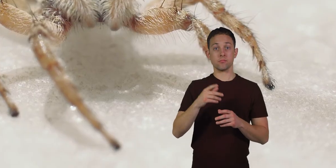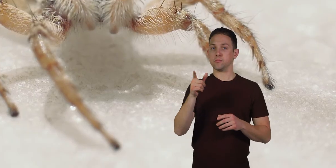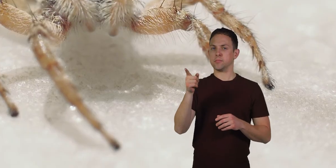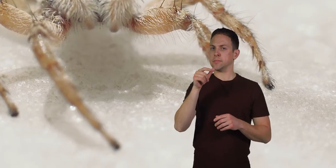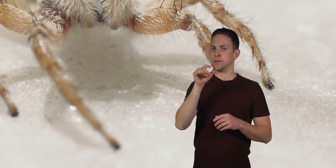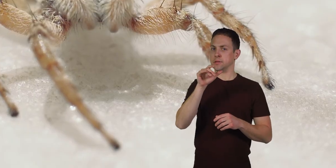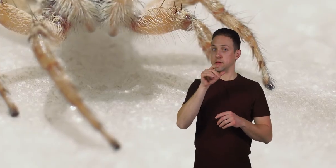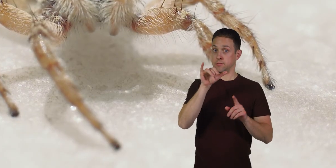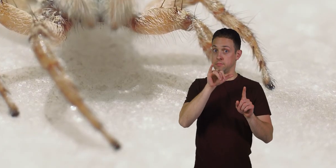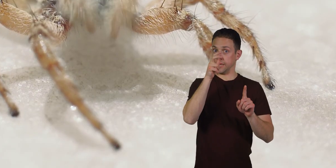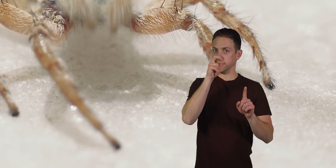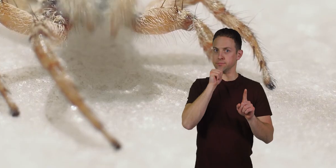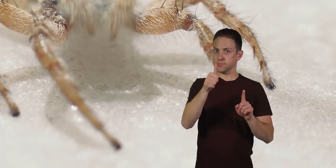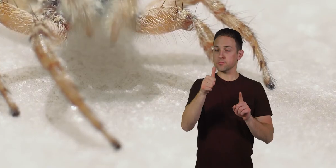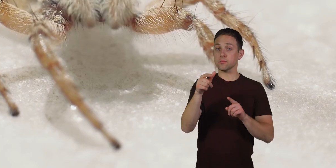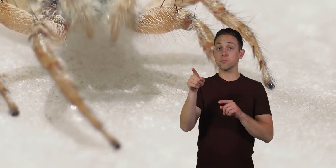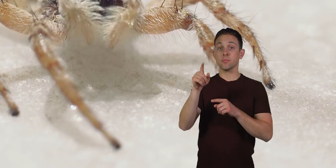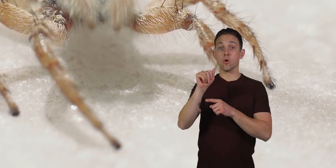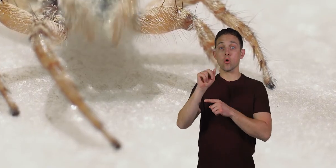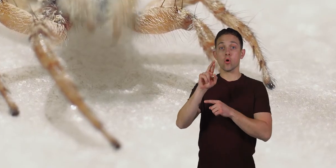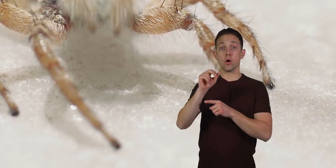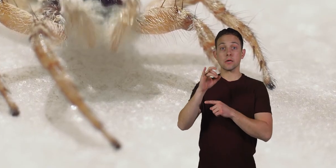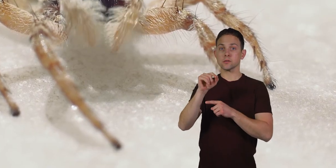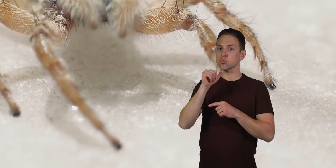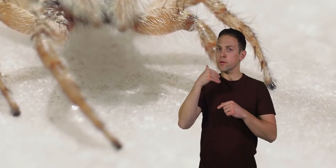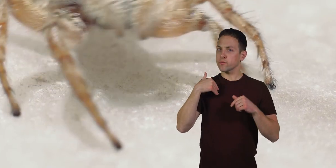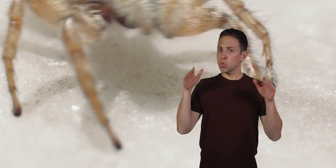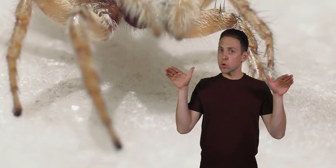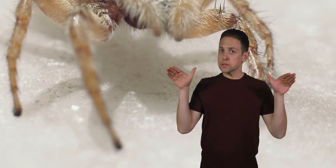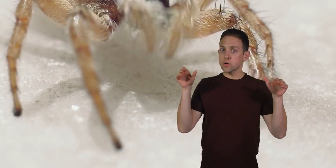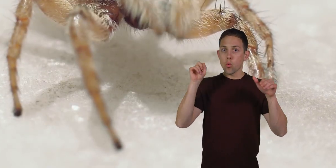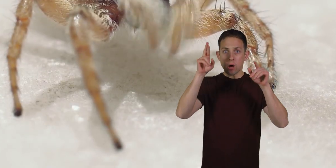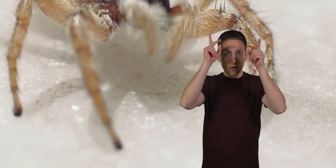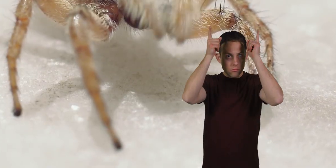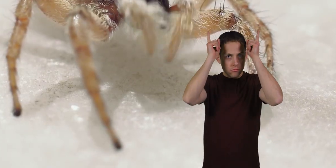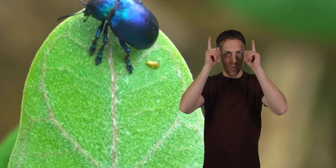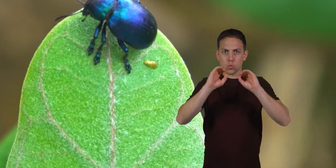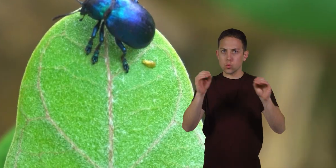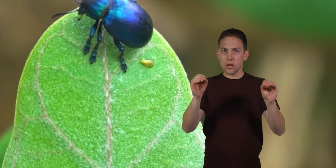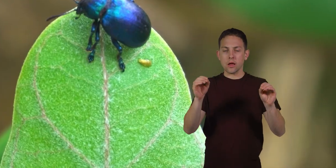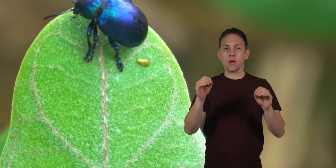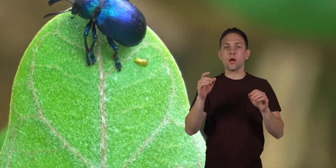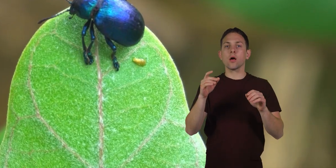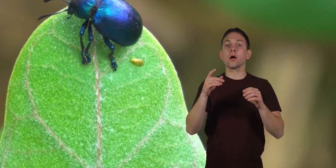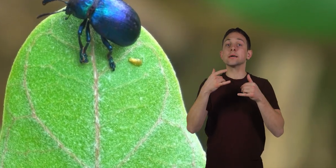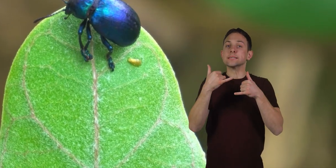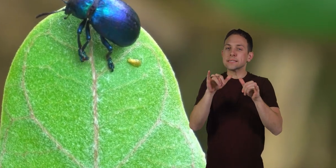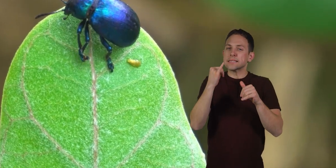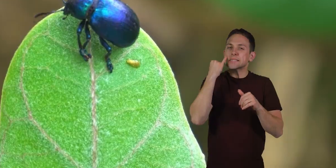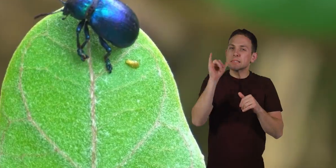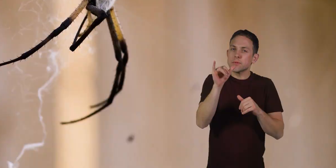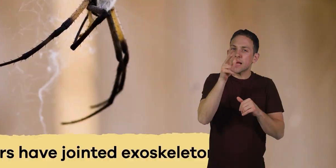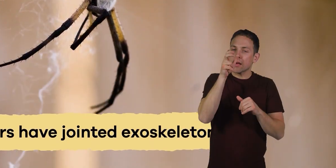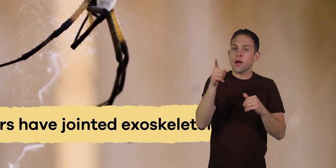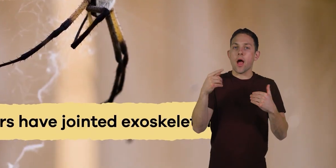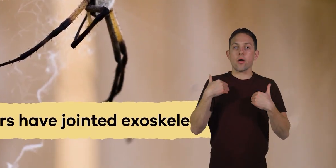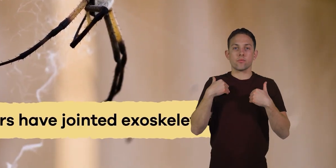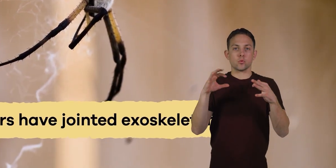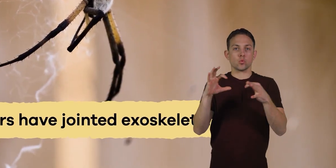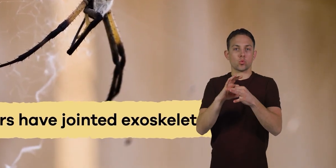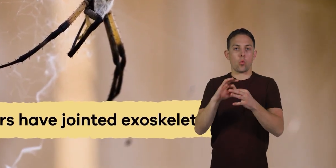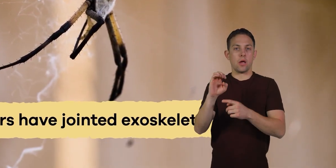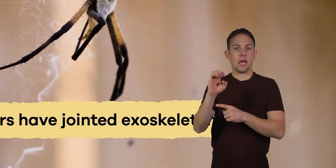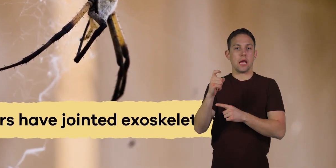Unlike insects, arachnids do not have wings or antennae. Still, like insects, they have